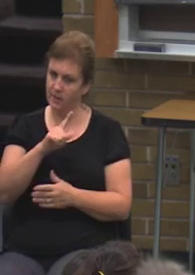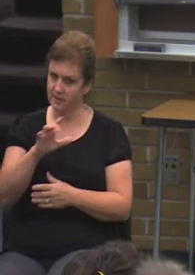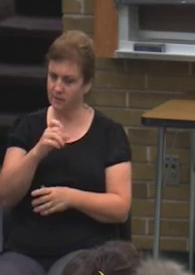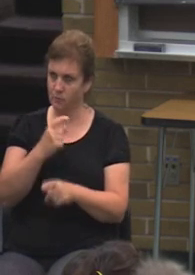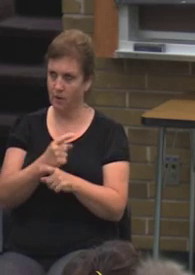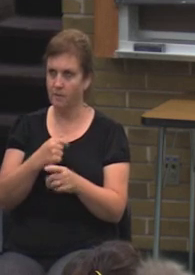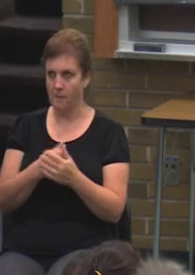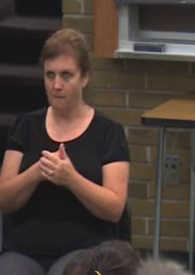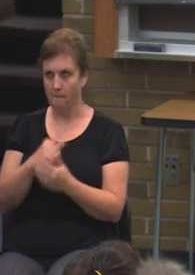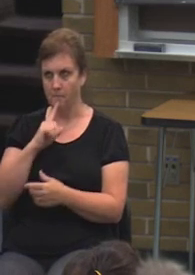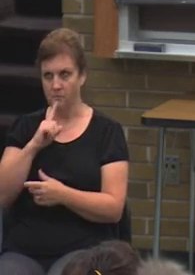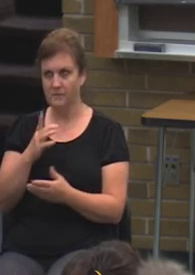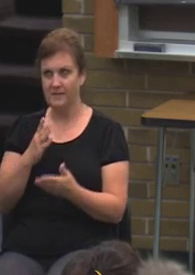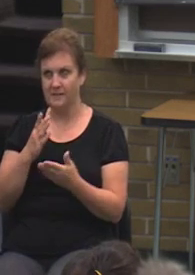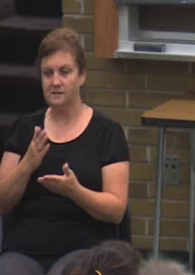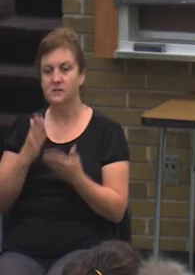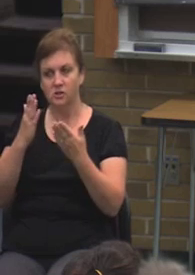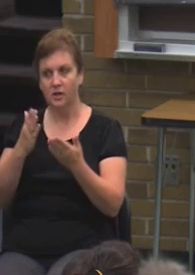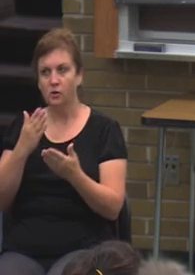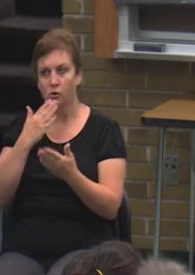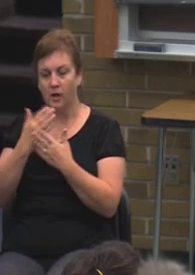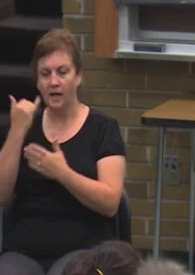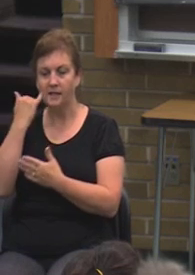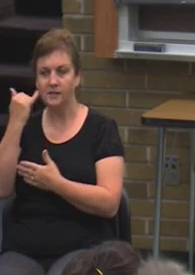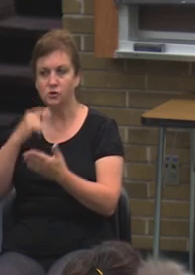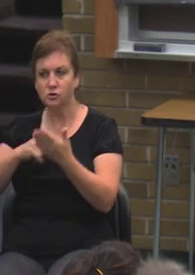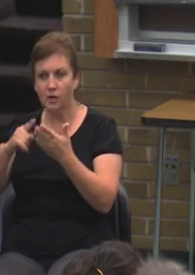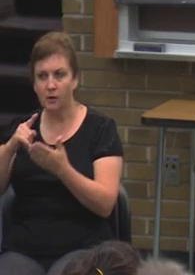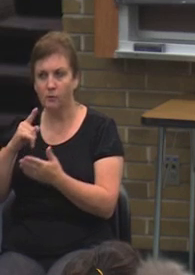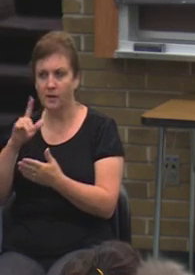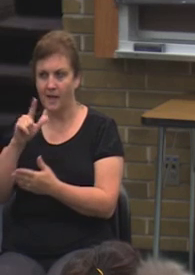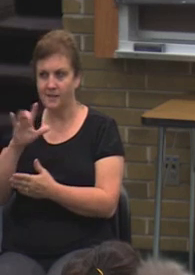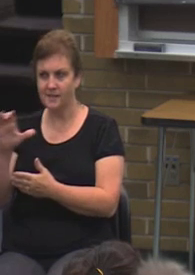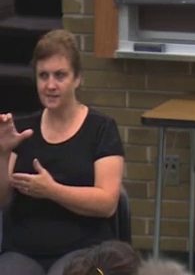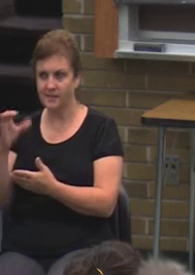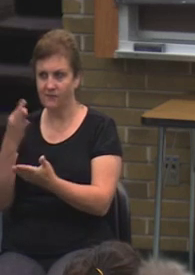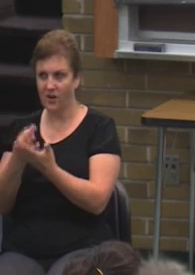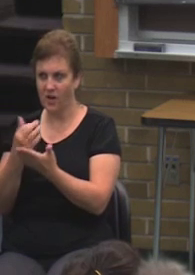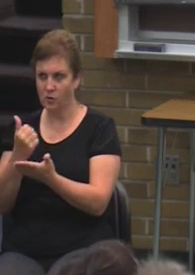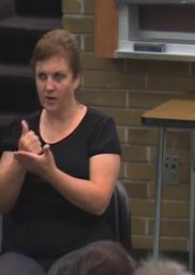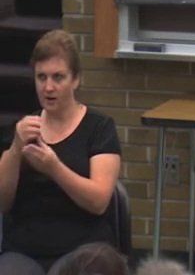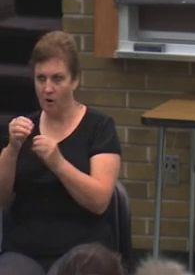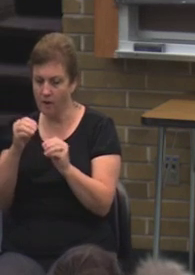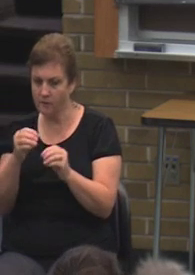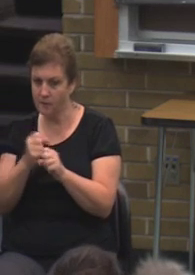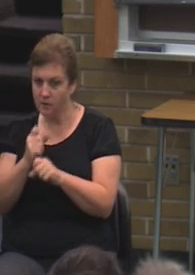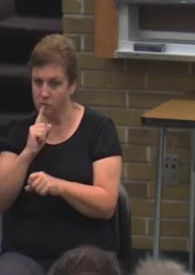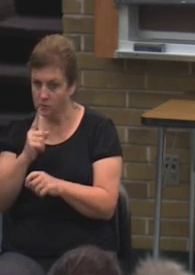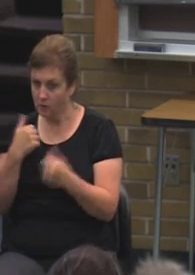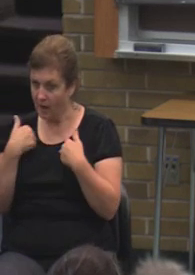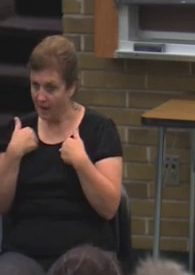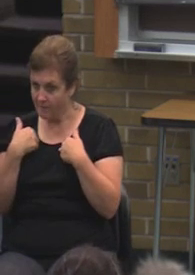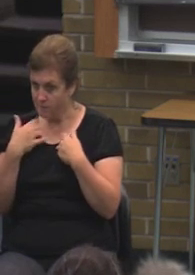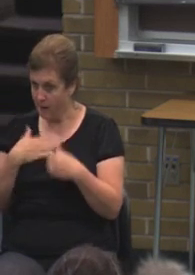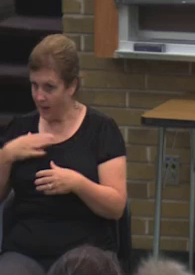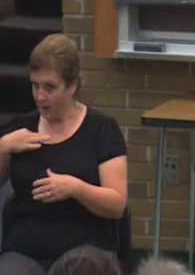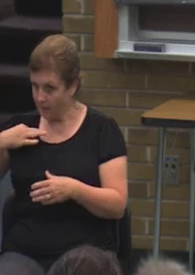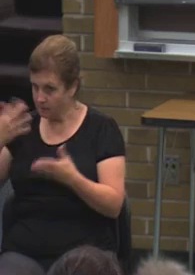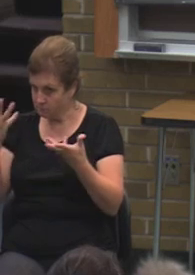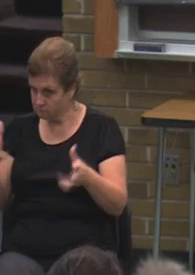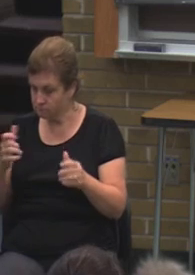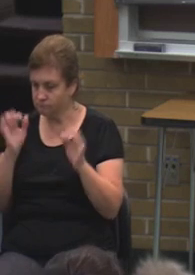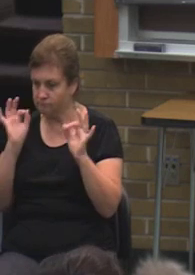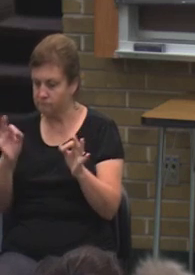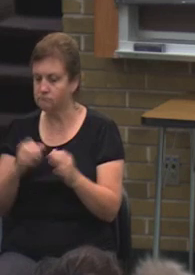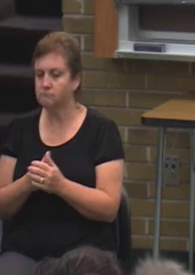highly recommended so that way we can check on the status of your application to see if we need some additional information and or provide you with information